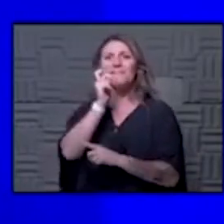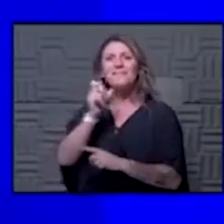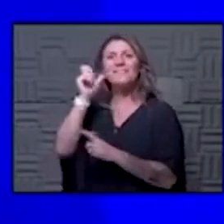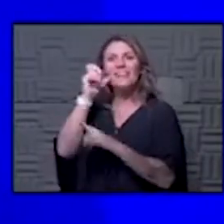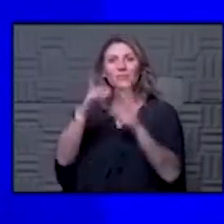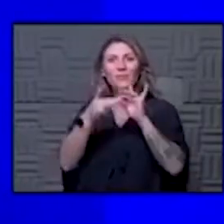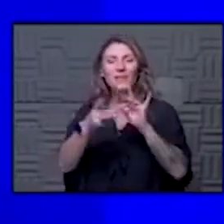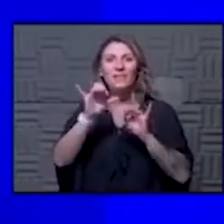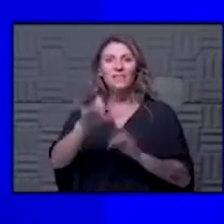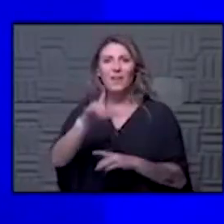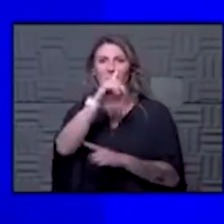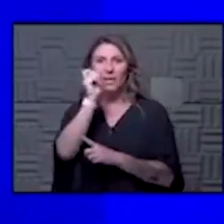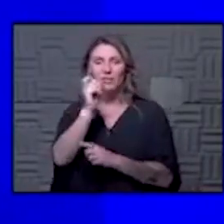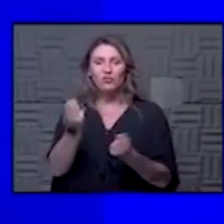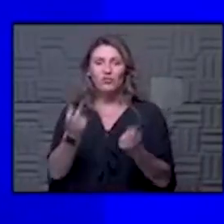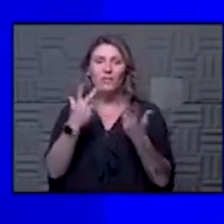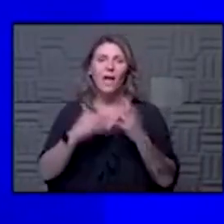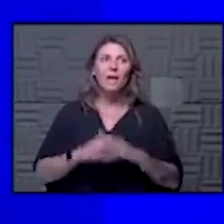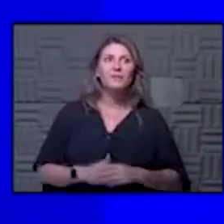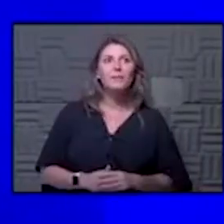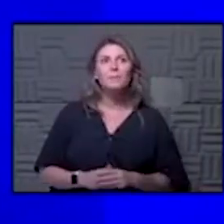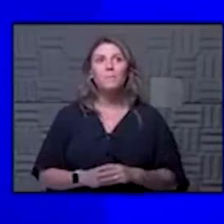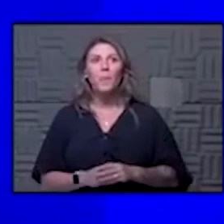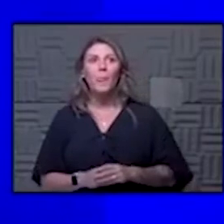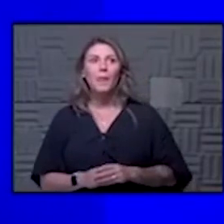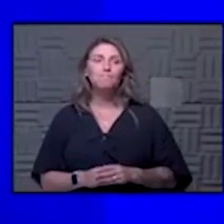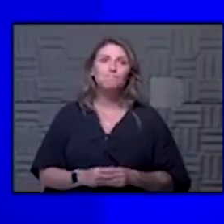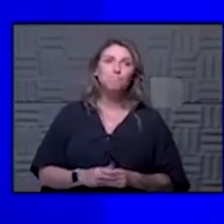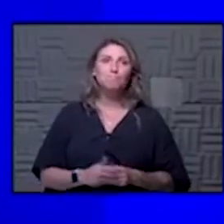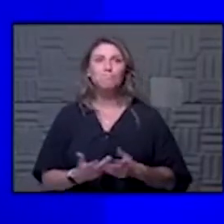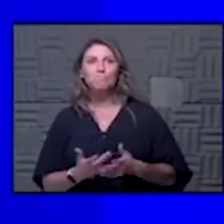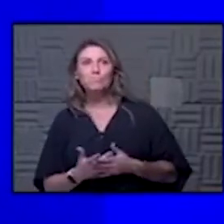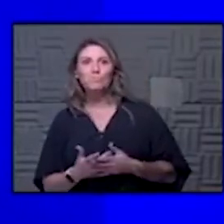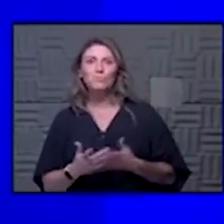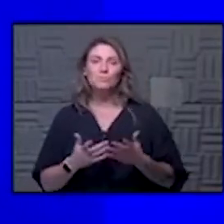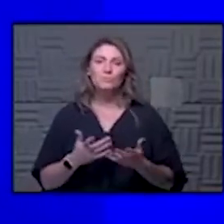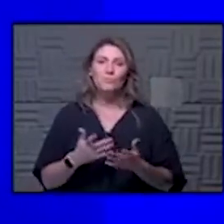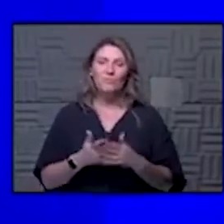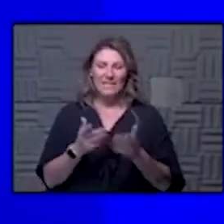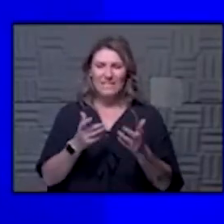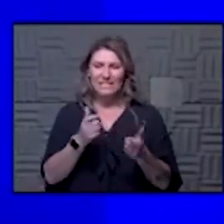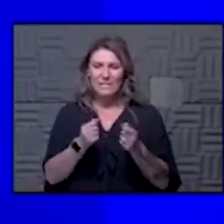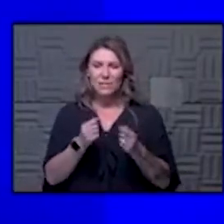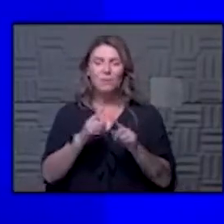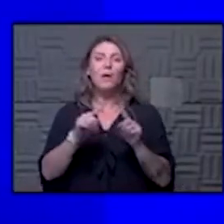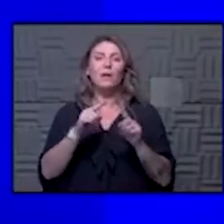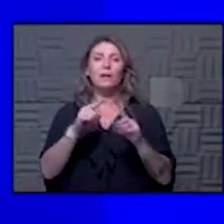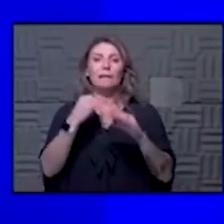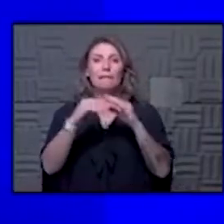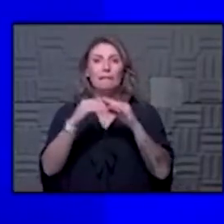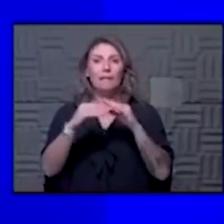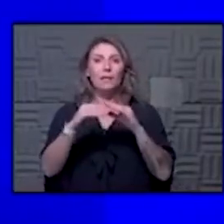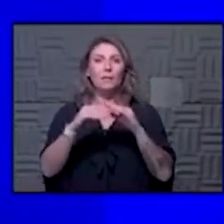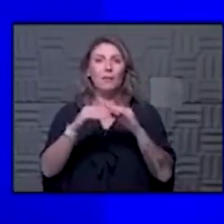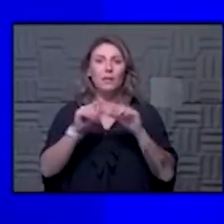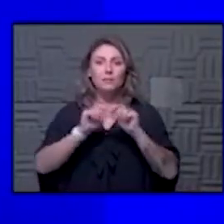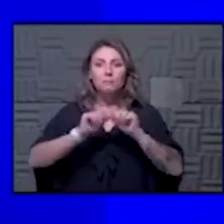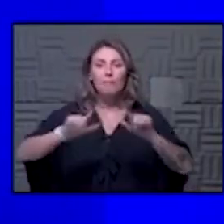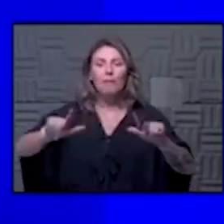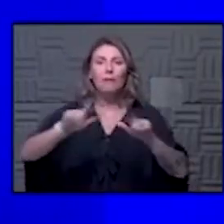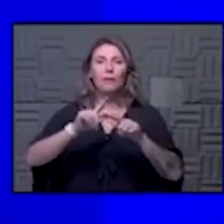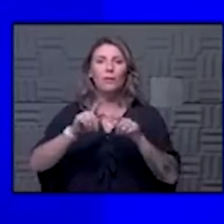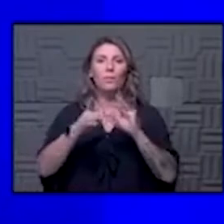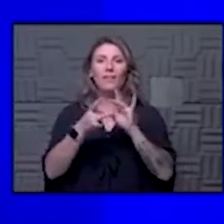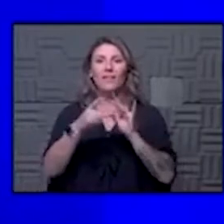this because there's a lot of there was some text not text threads but email threads on servers going about the antigen